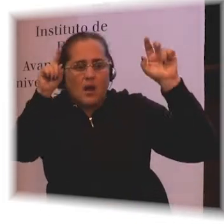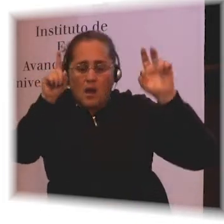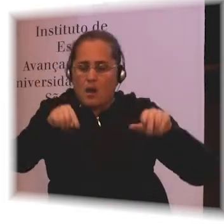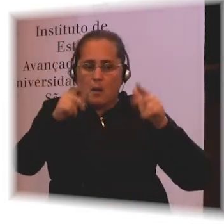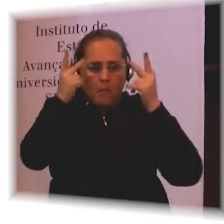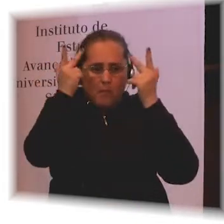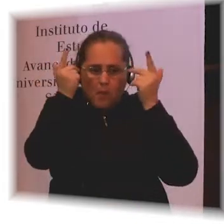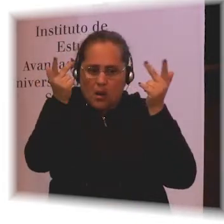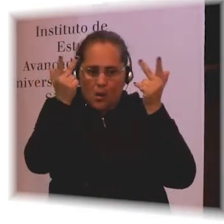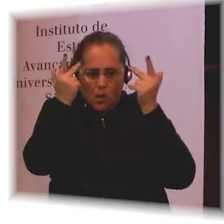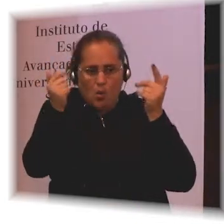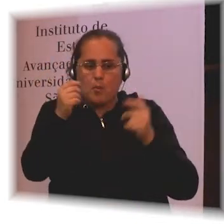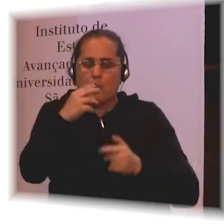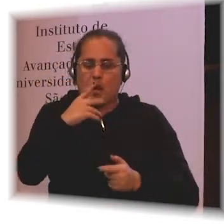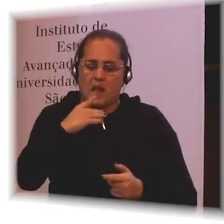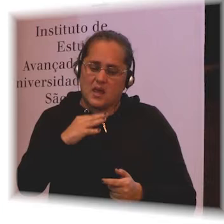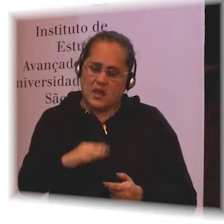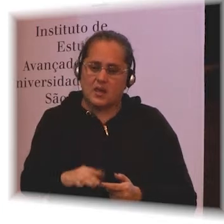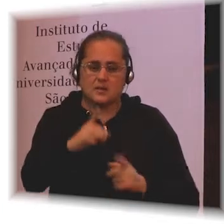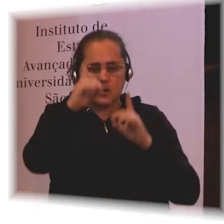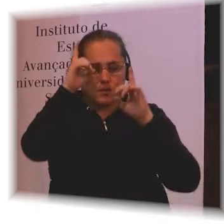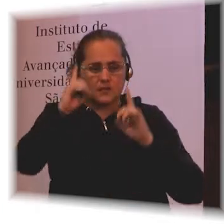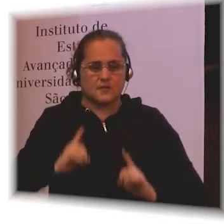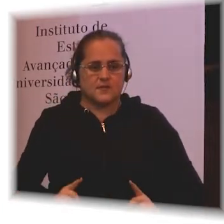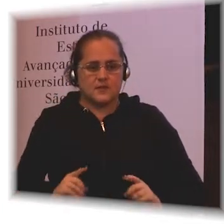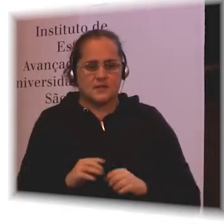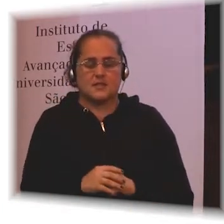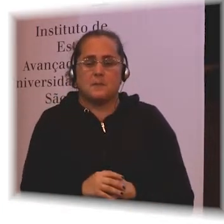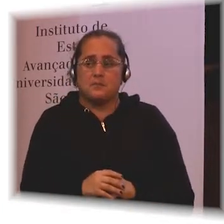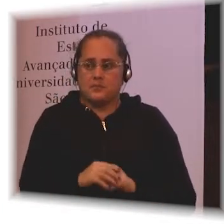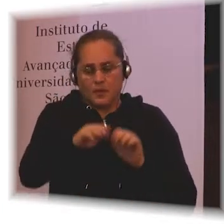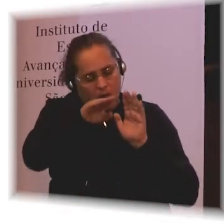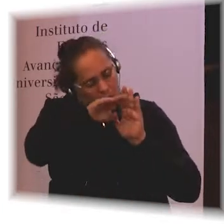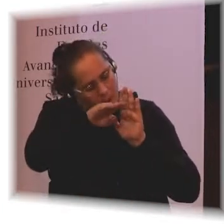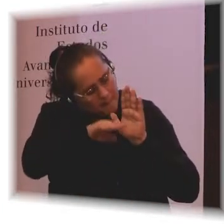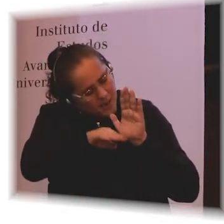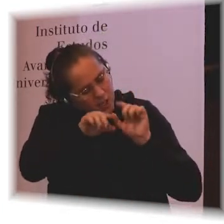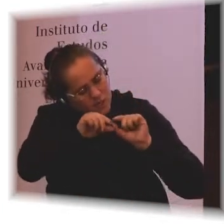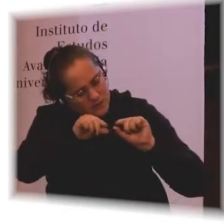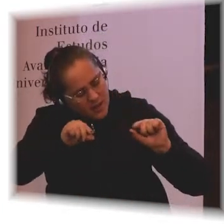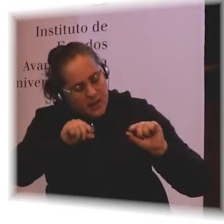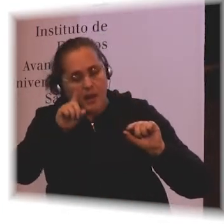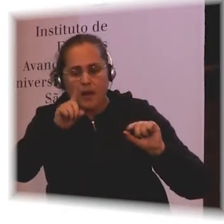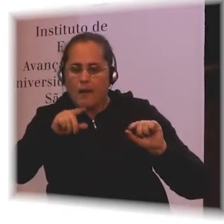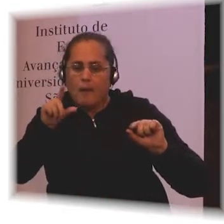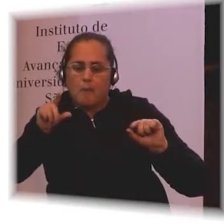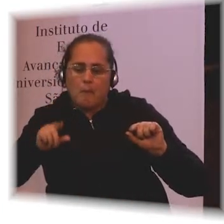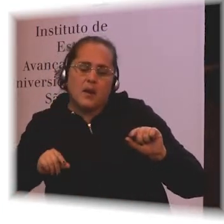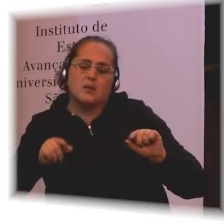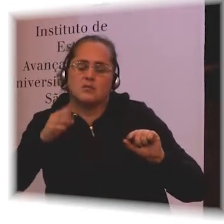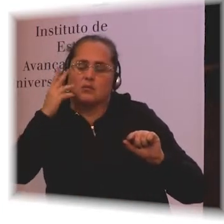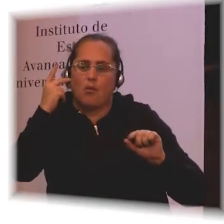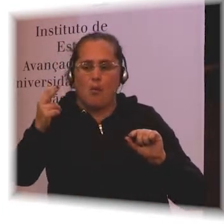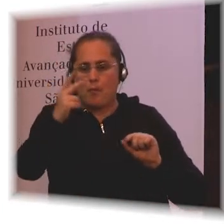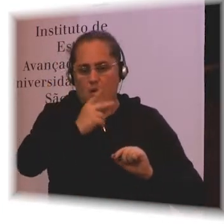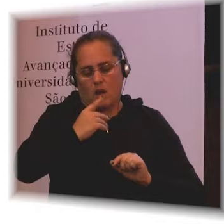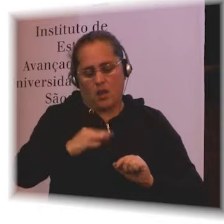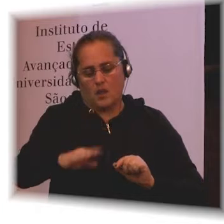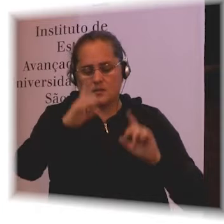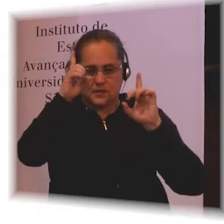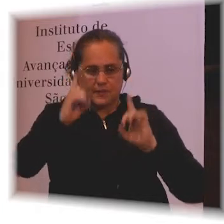And anything below the line shows that it is less common in children with disabilities. And this is for girls. And here's this